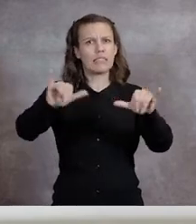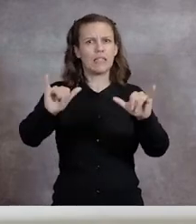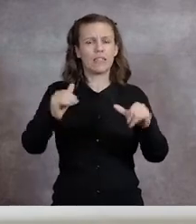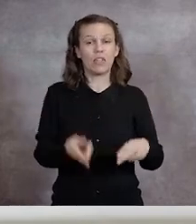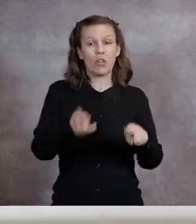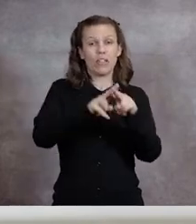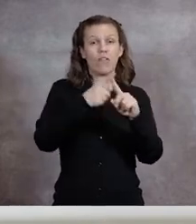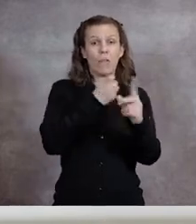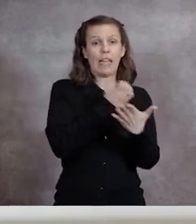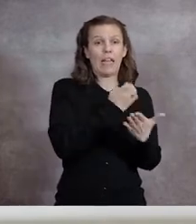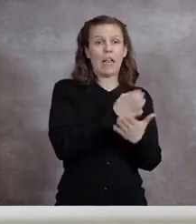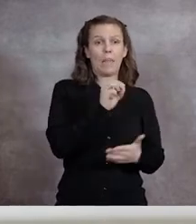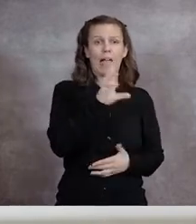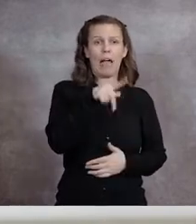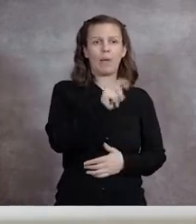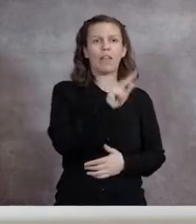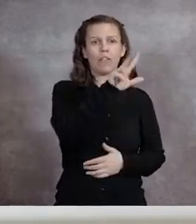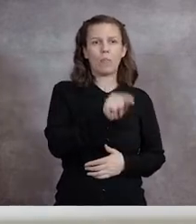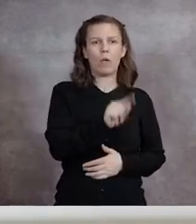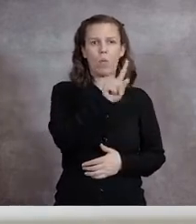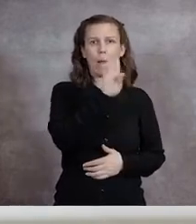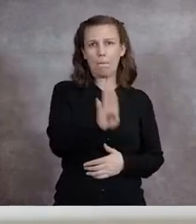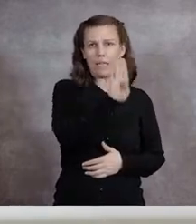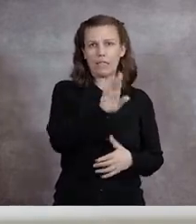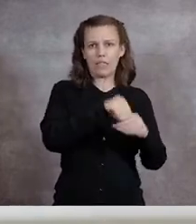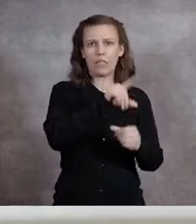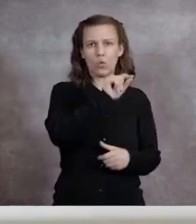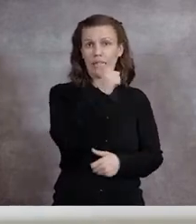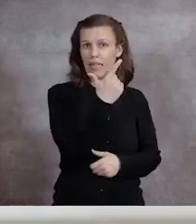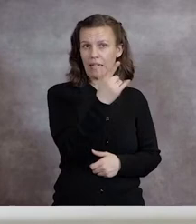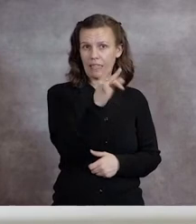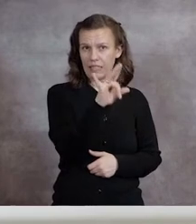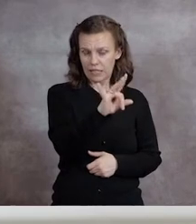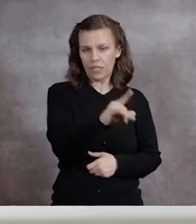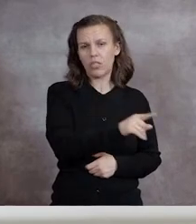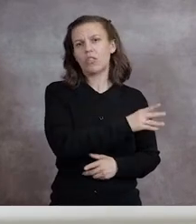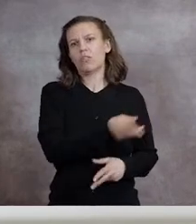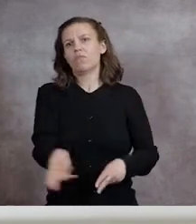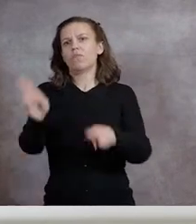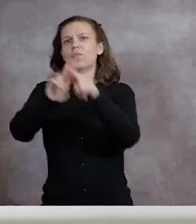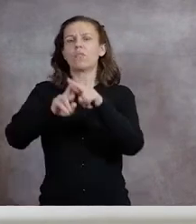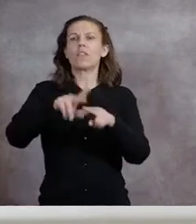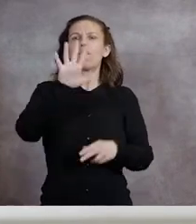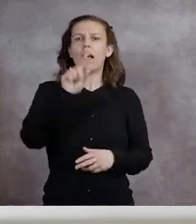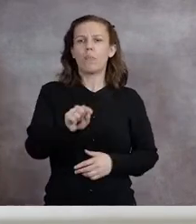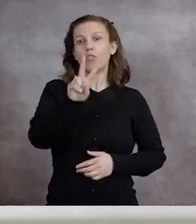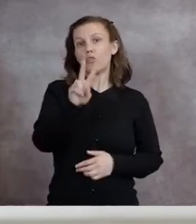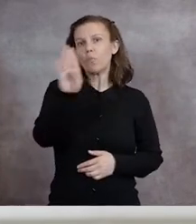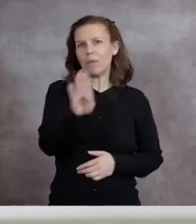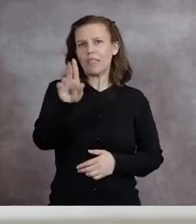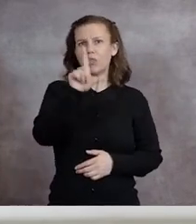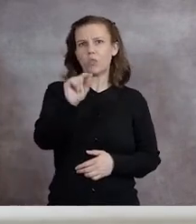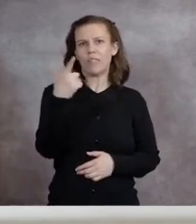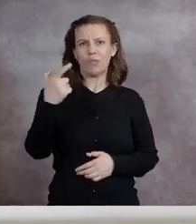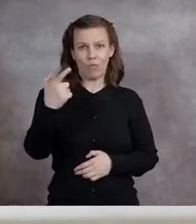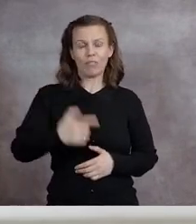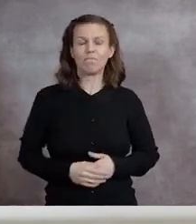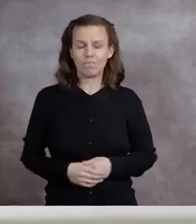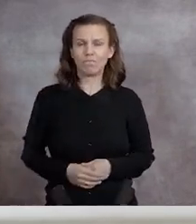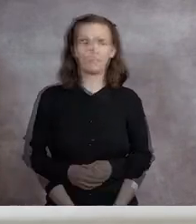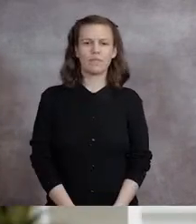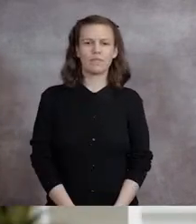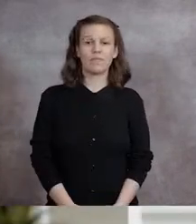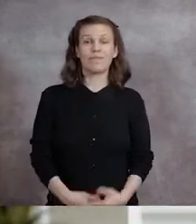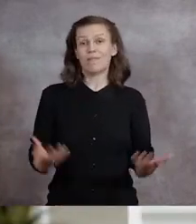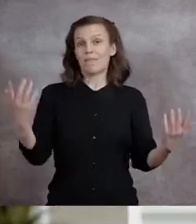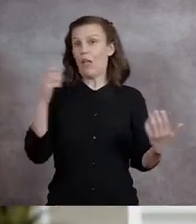increasing from an economic output of 3.1 billion in 2018 to 5.2 billion in 2021.